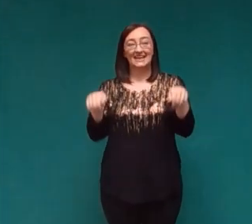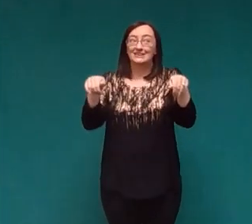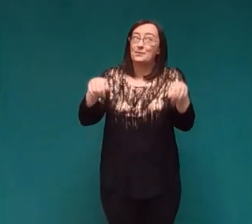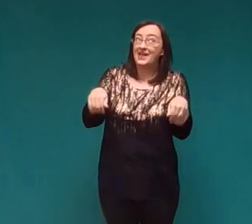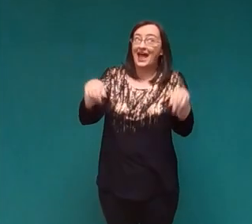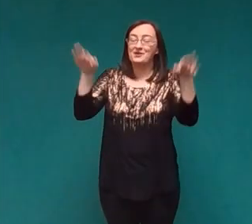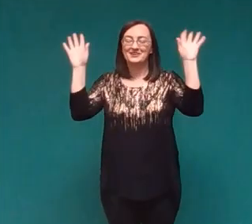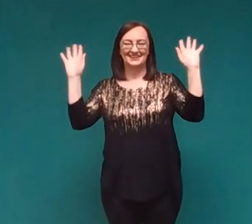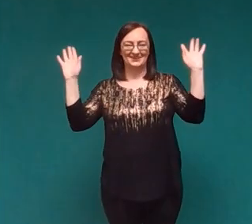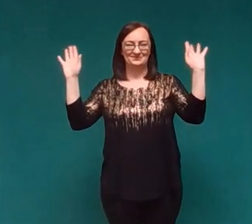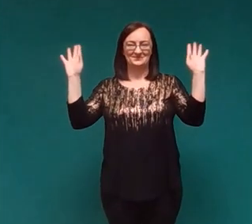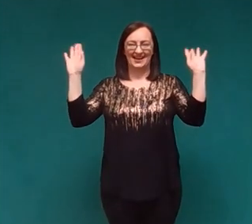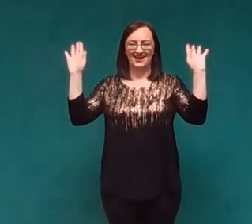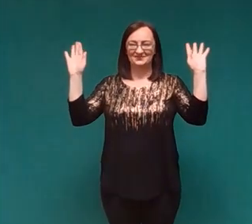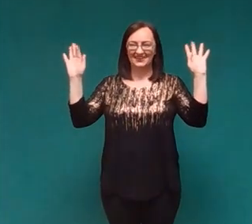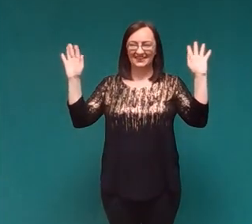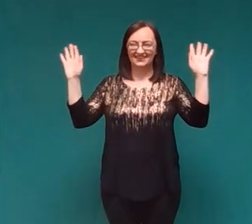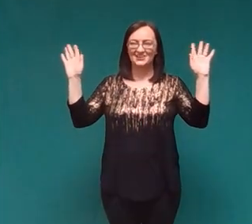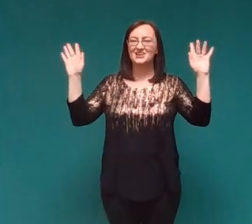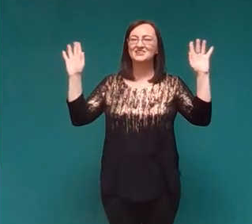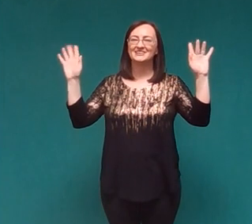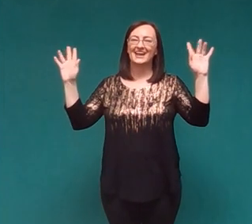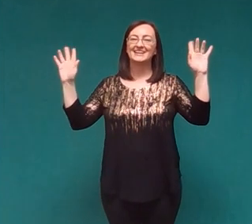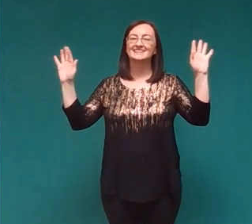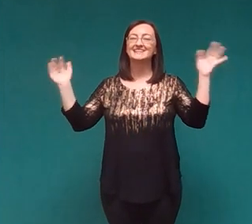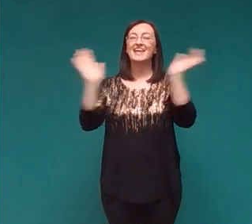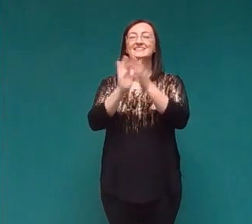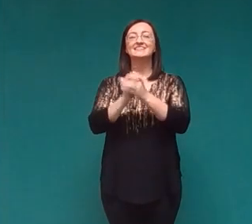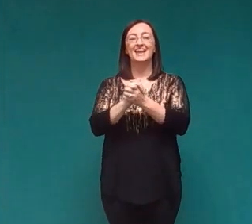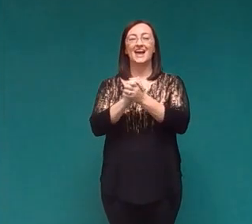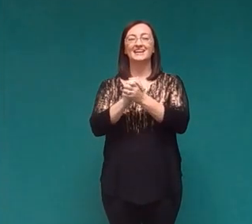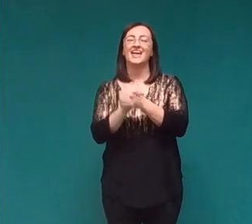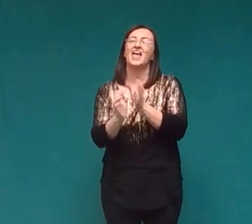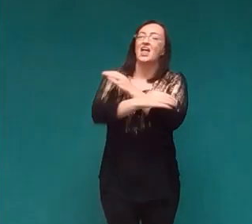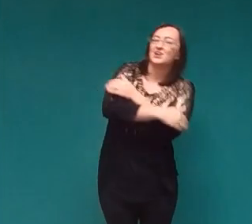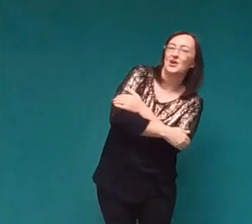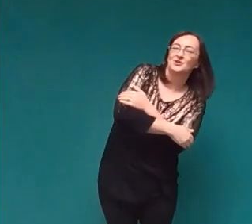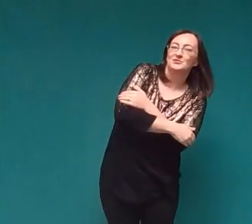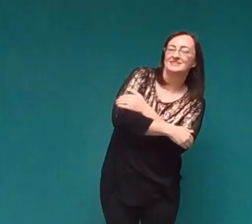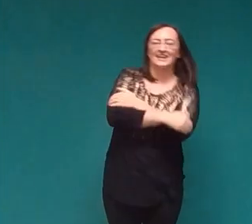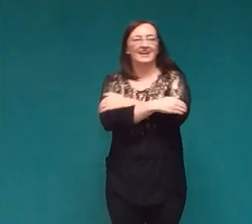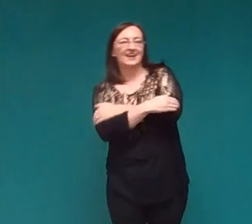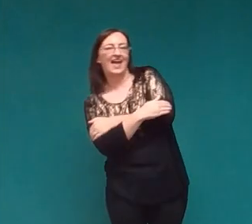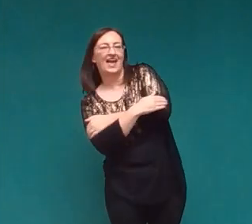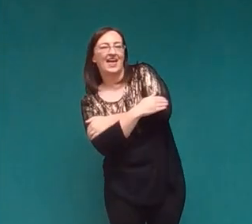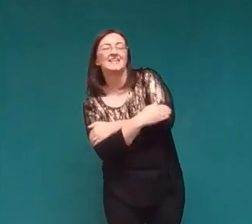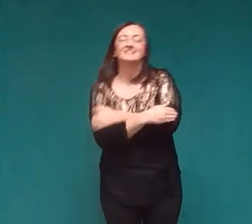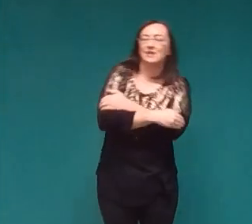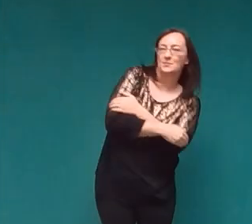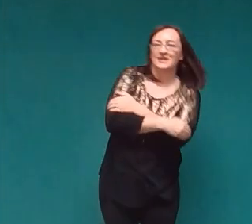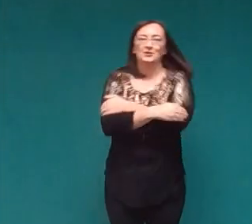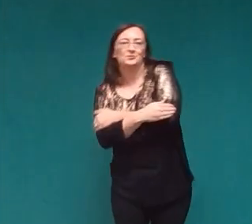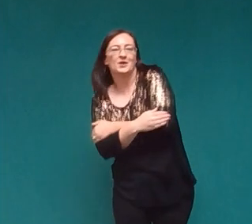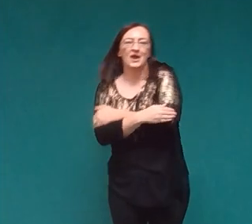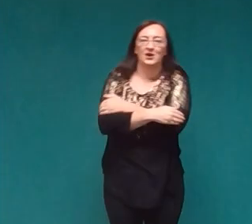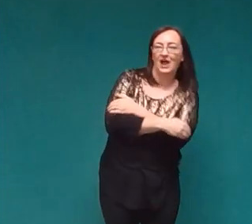like kittens. Keep my fingers nice and snug, cozy as